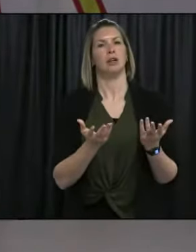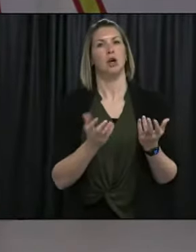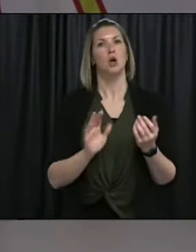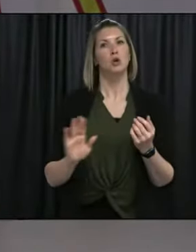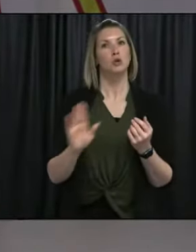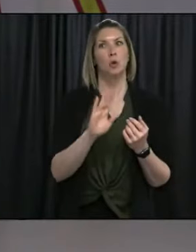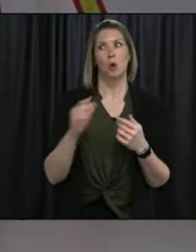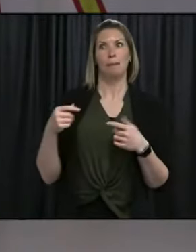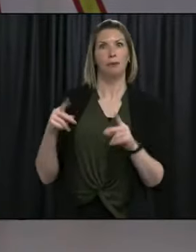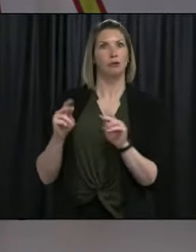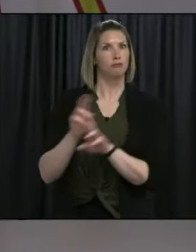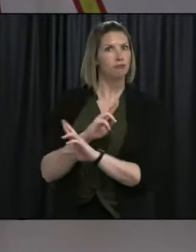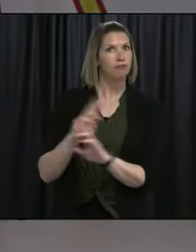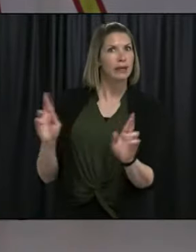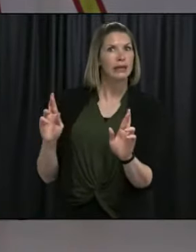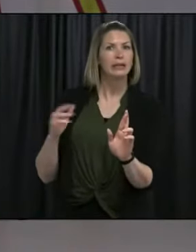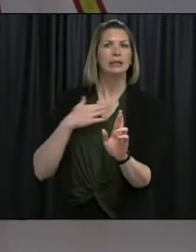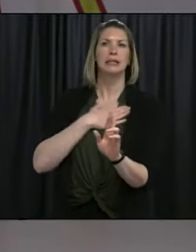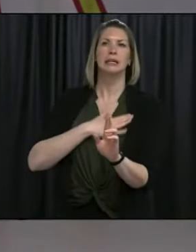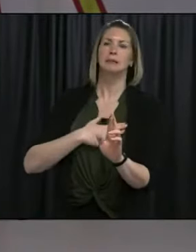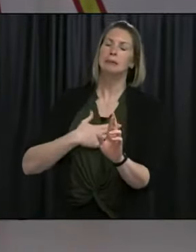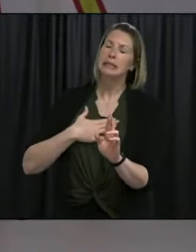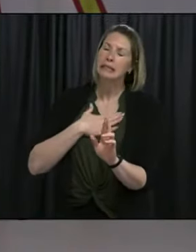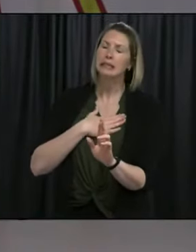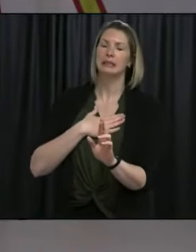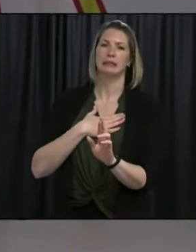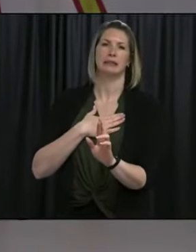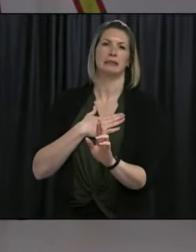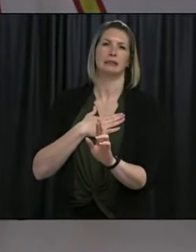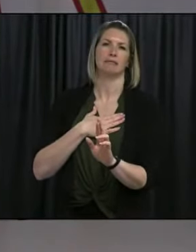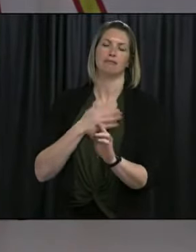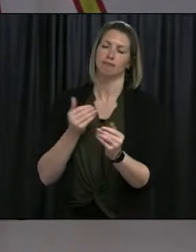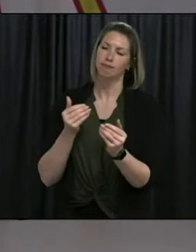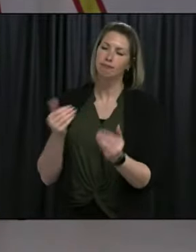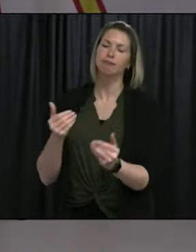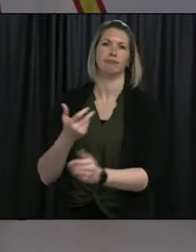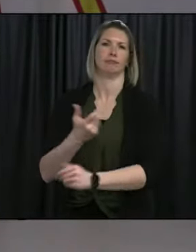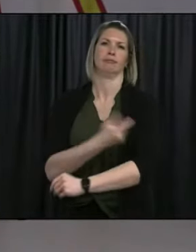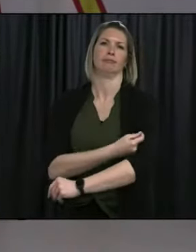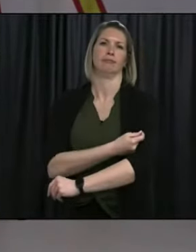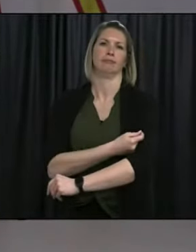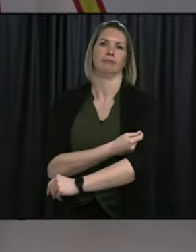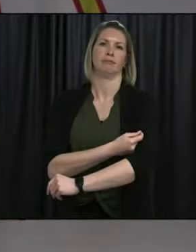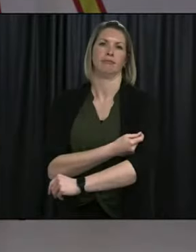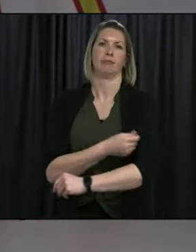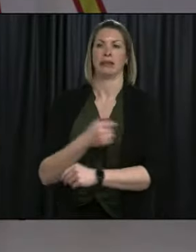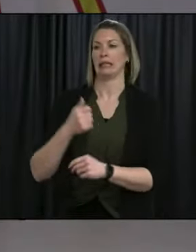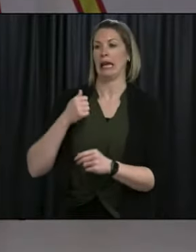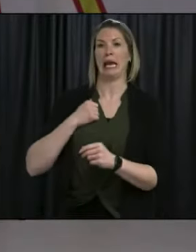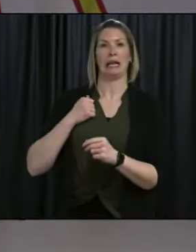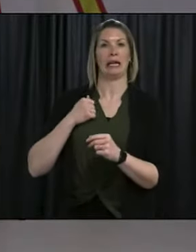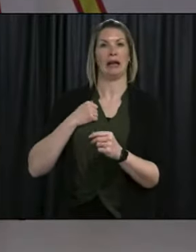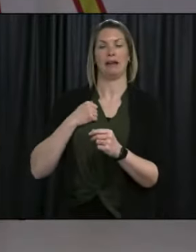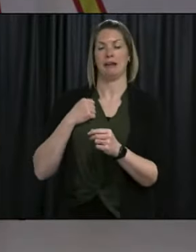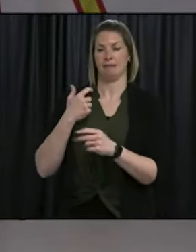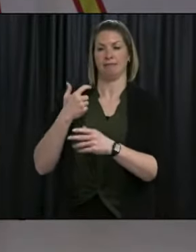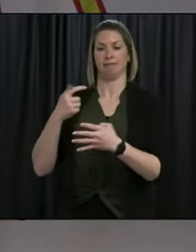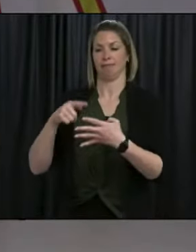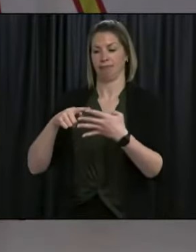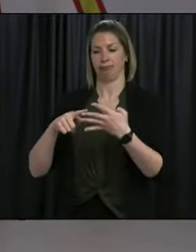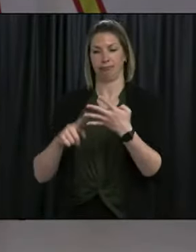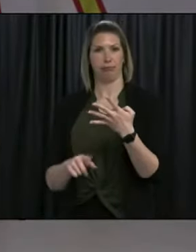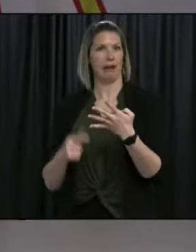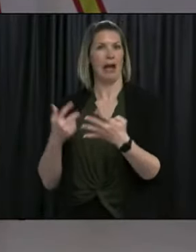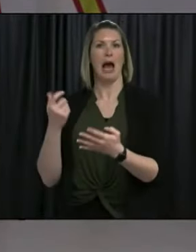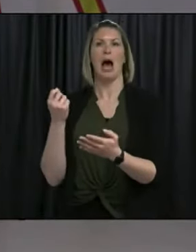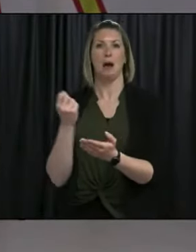comes, please take it. The vaccines approved and being offered in Canada are safe. When my